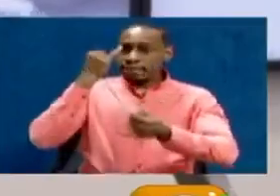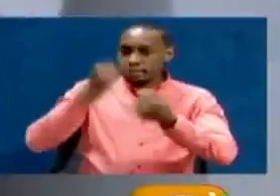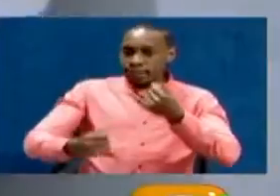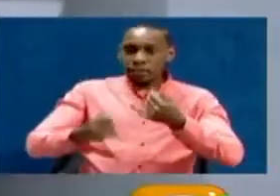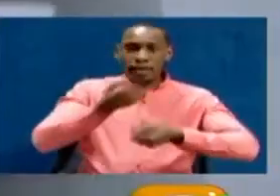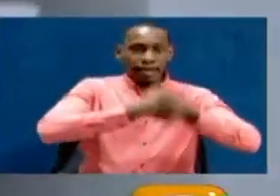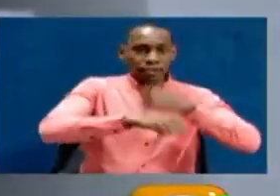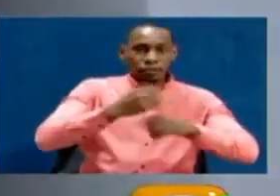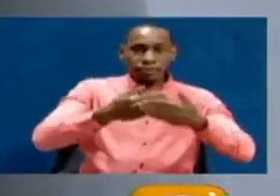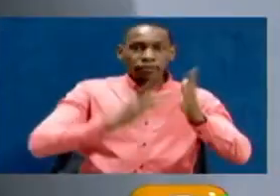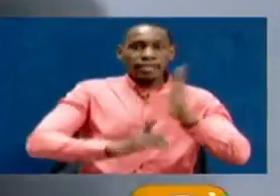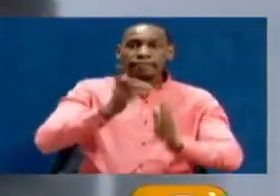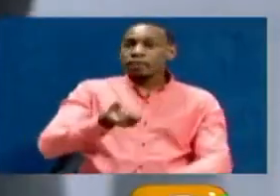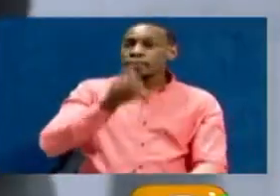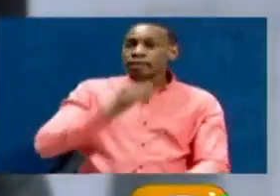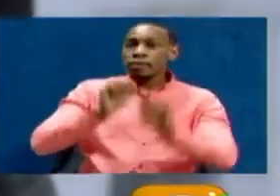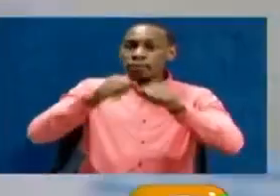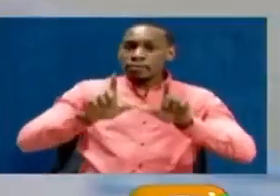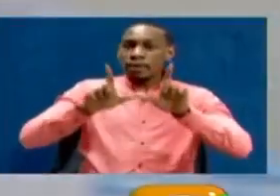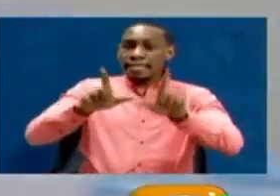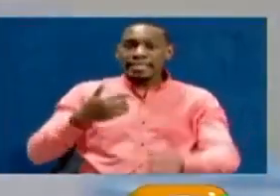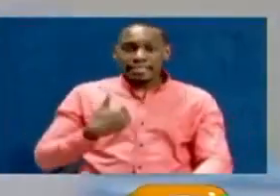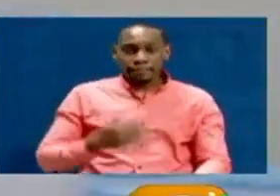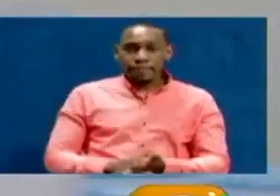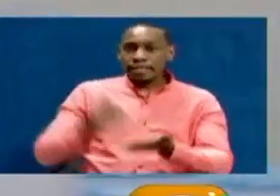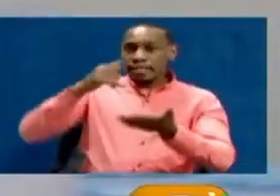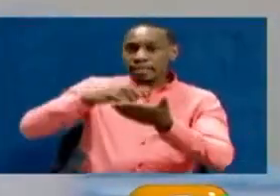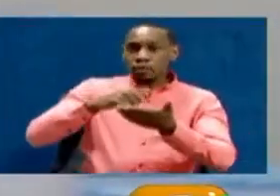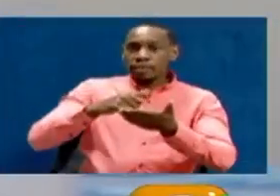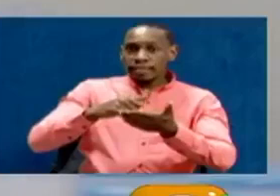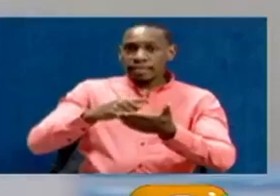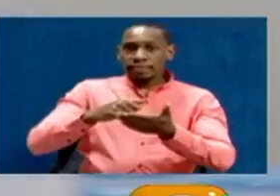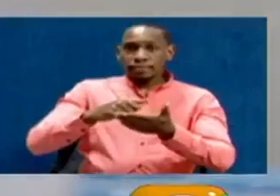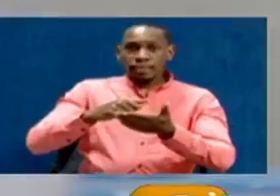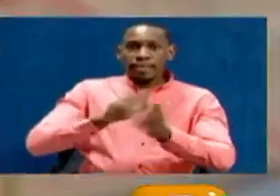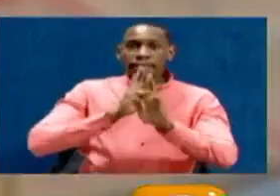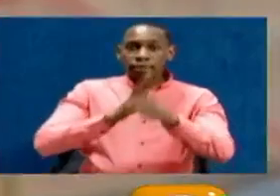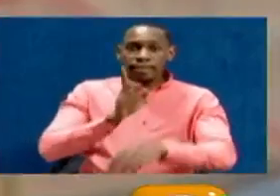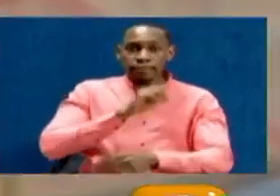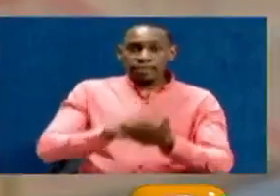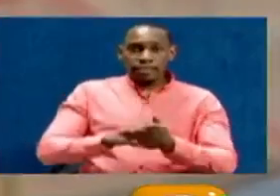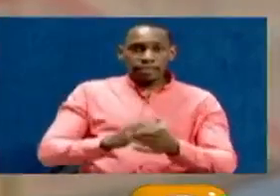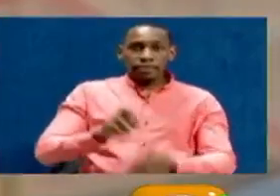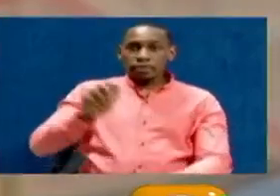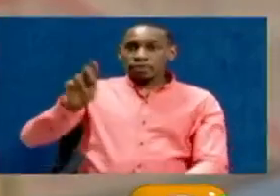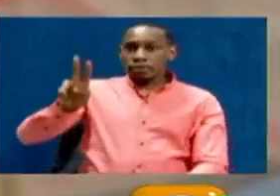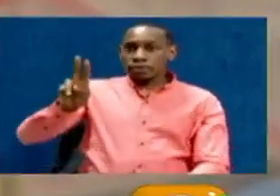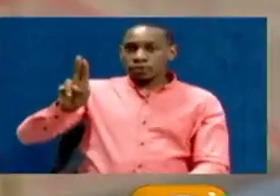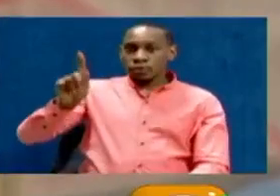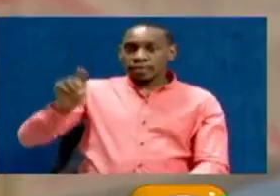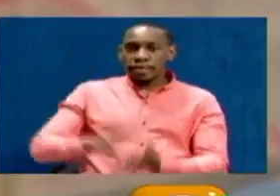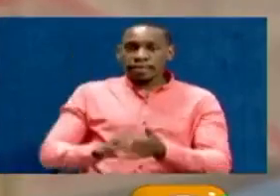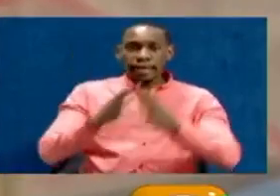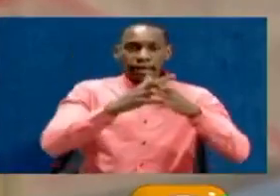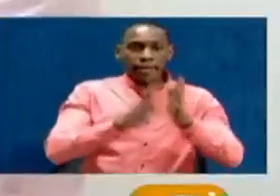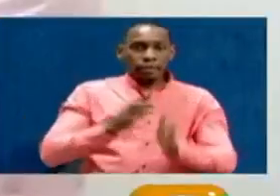phase in the development of a vaccine before it is licensed. Among those, promising ones are reportedly from the UK, the US and